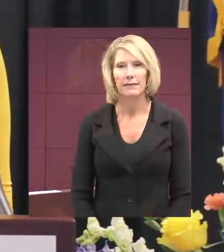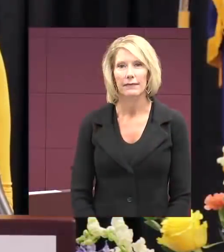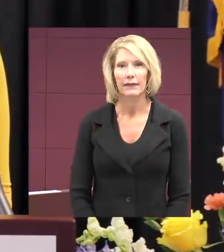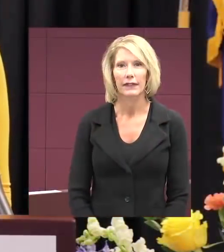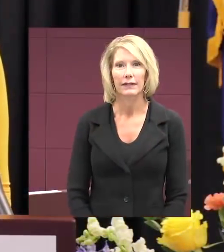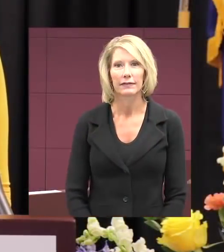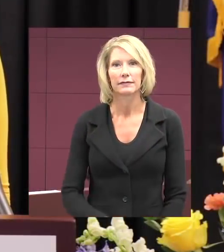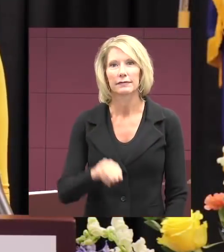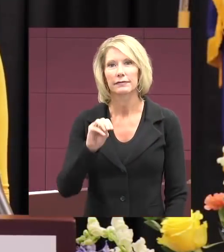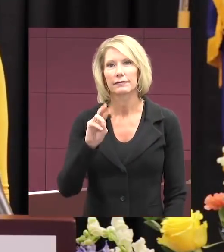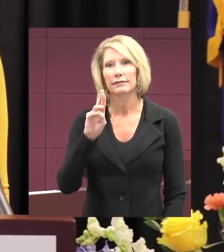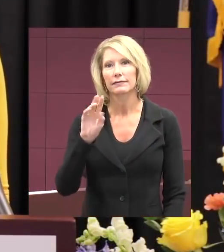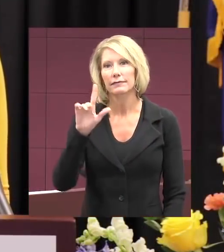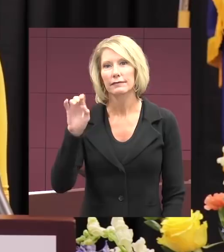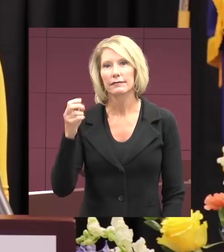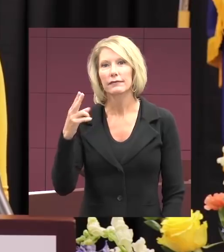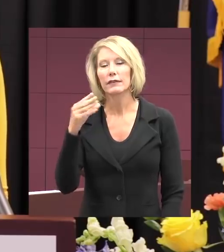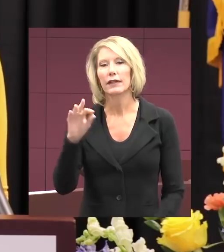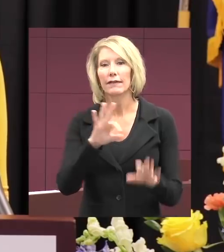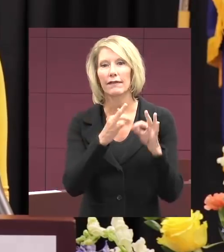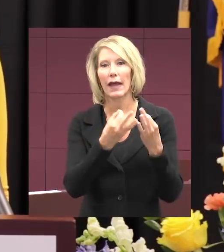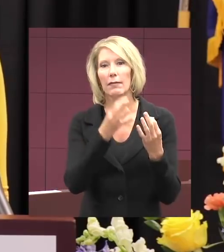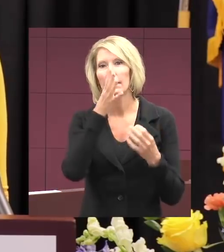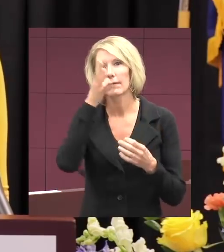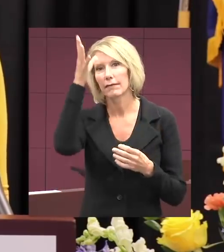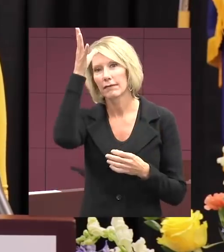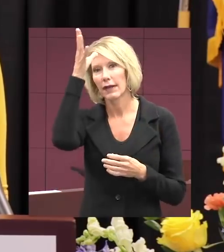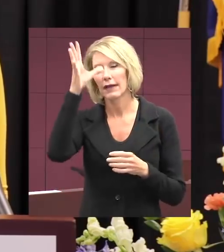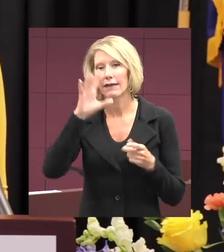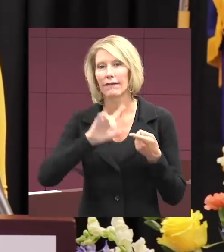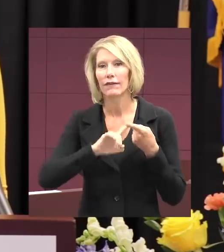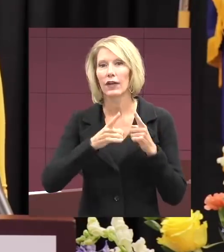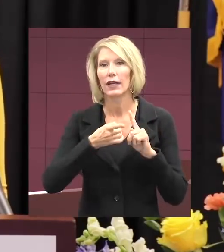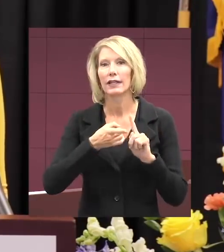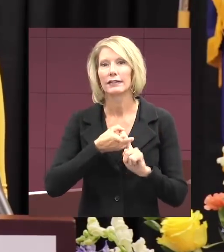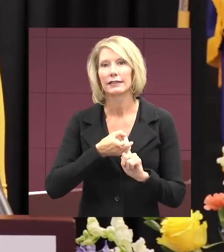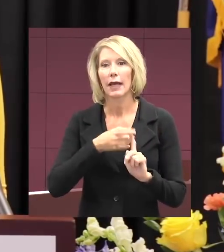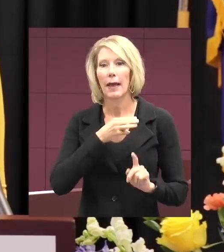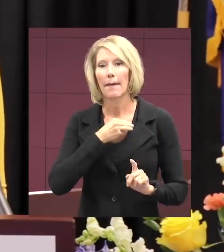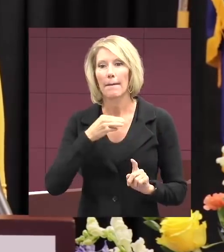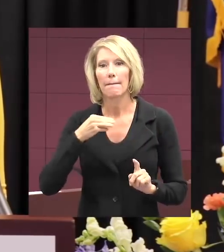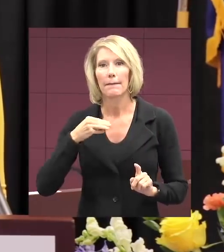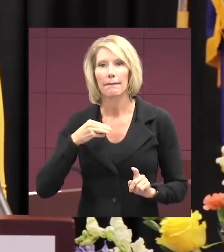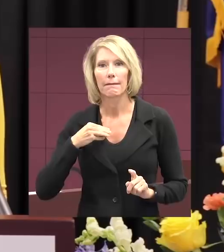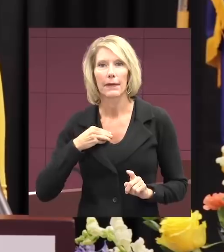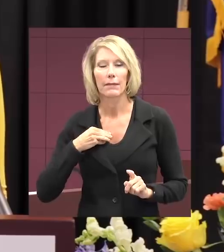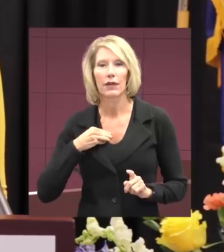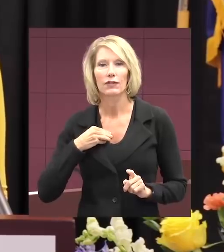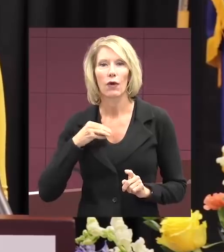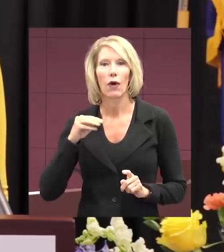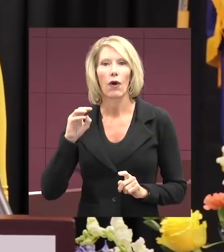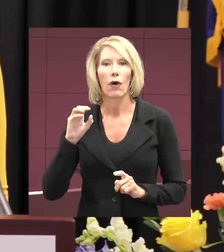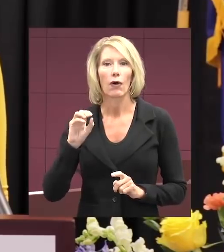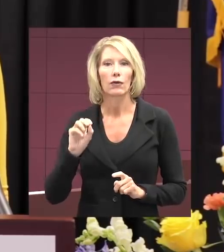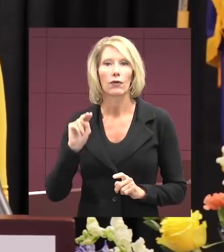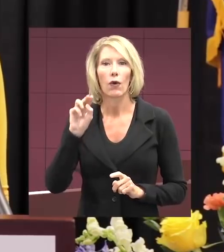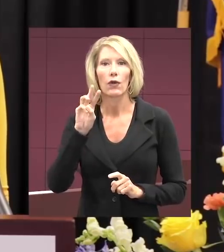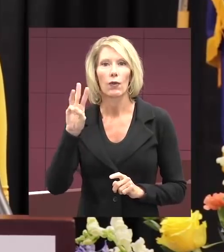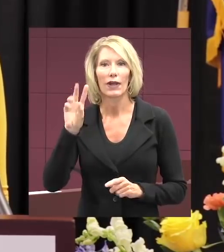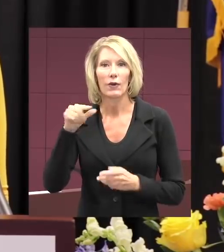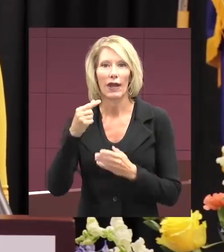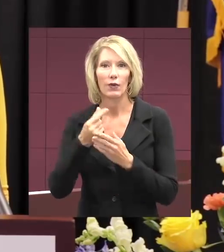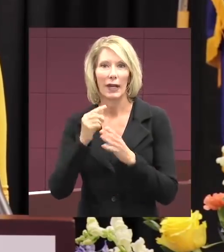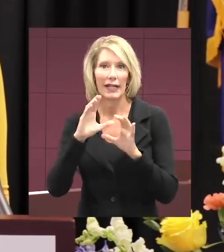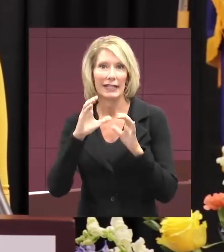Mr. Lee, parents, families, friends, staff and members of the Omaha Northwest High School graduating class